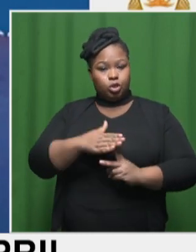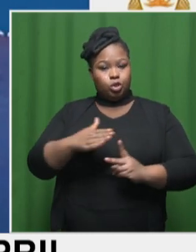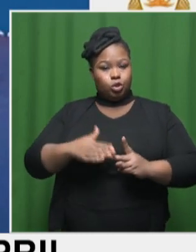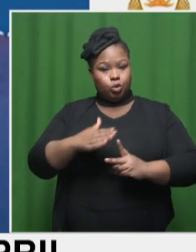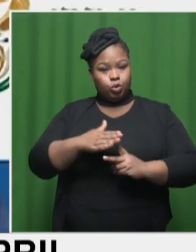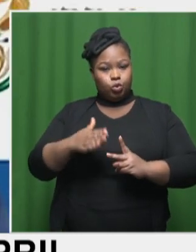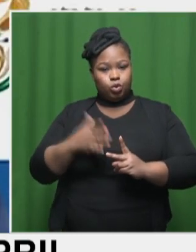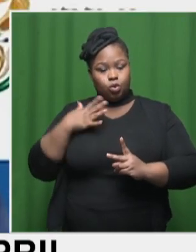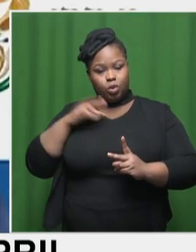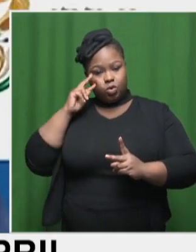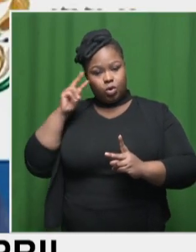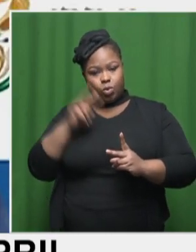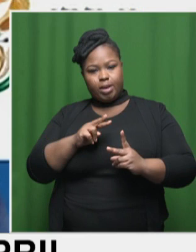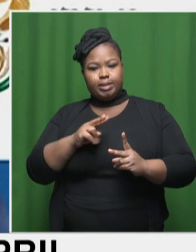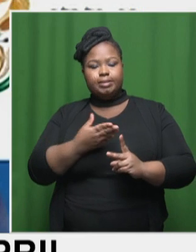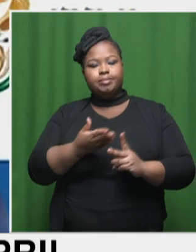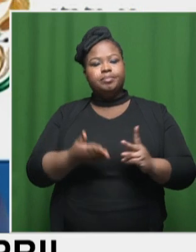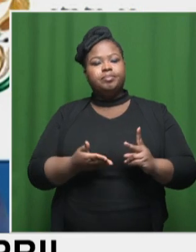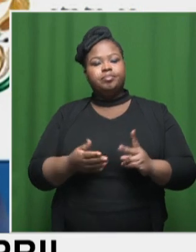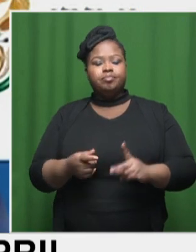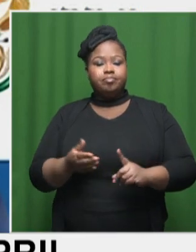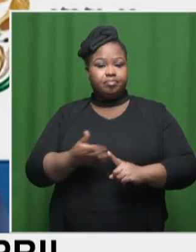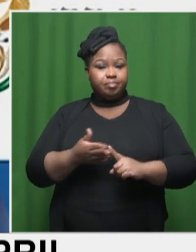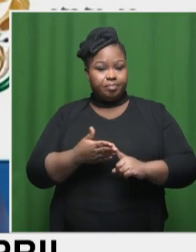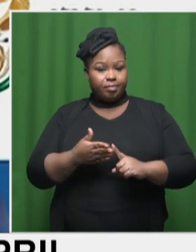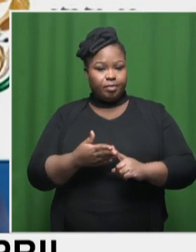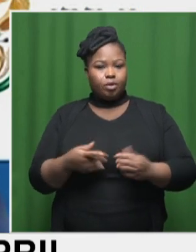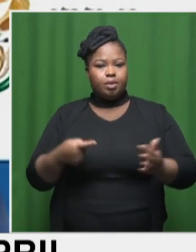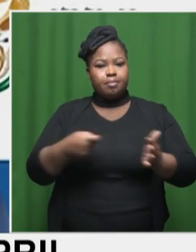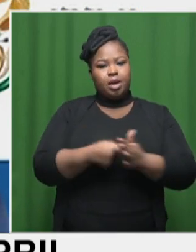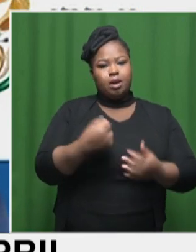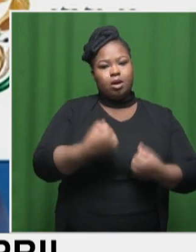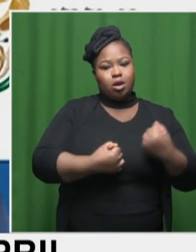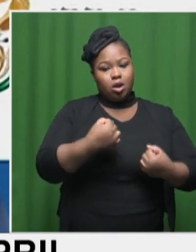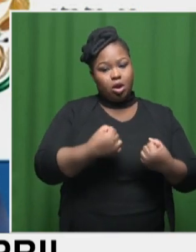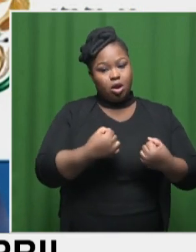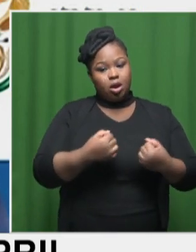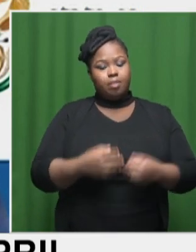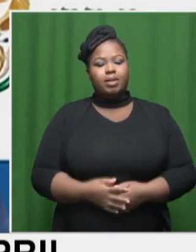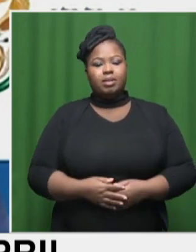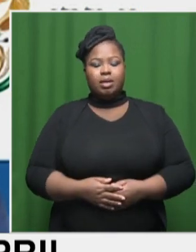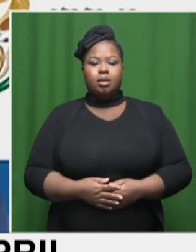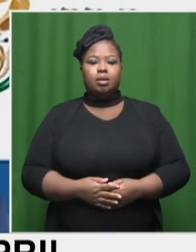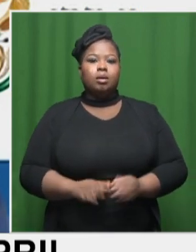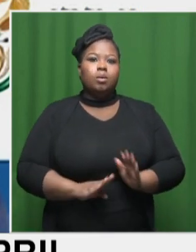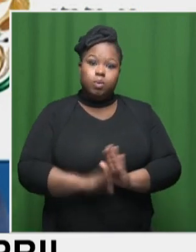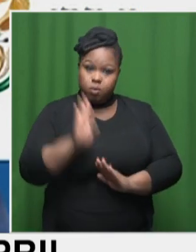that we want to look at. One is the purchase of vehicles. And that has been timing.